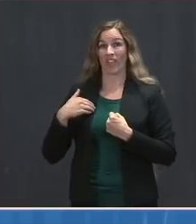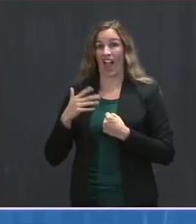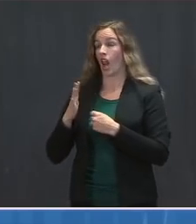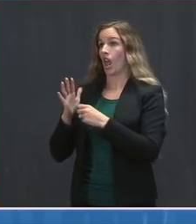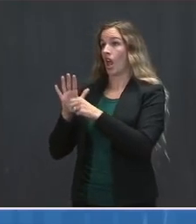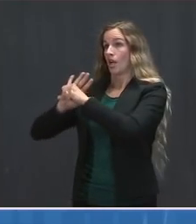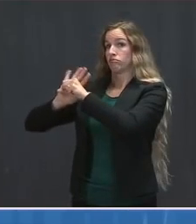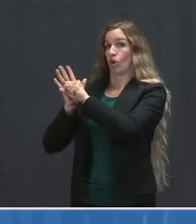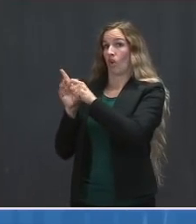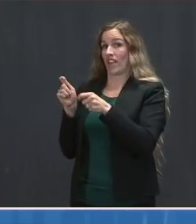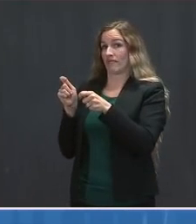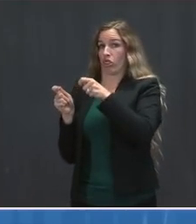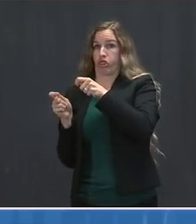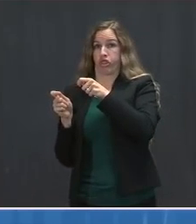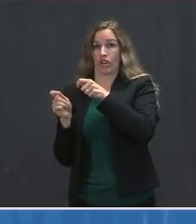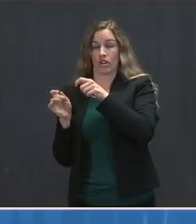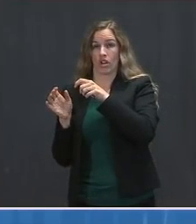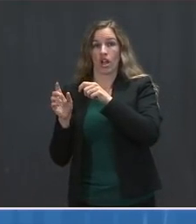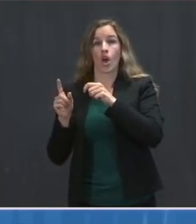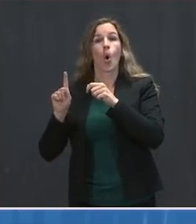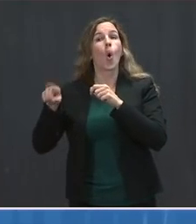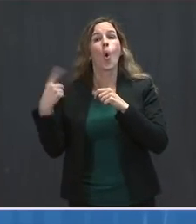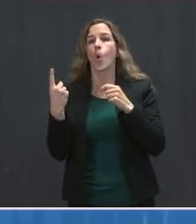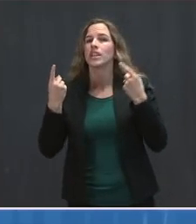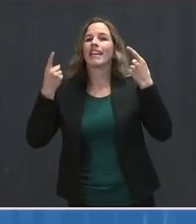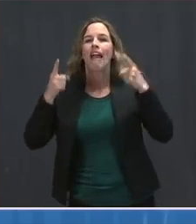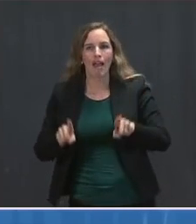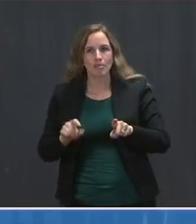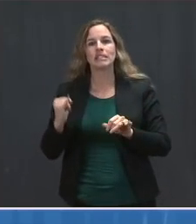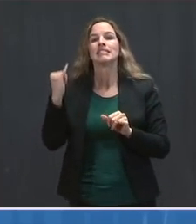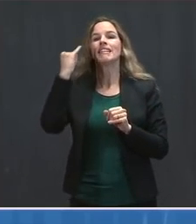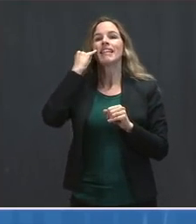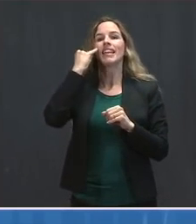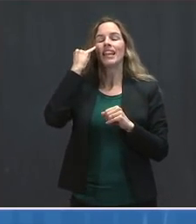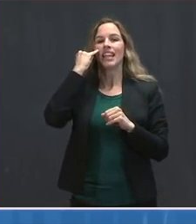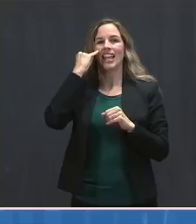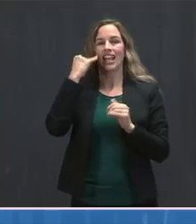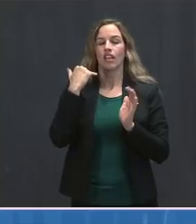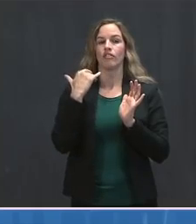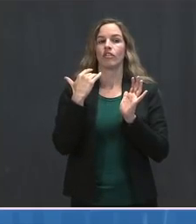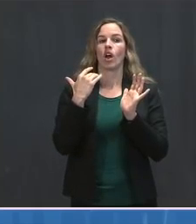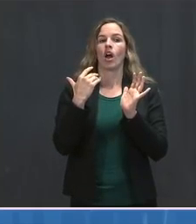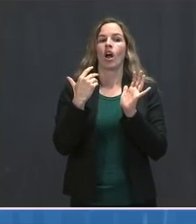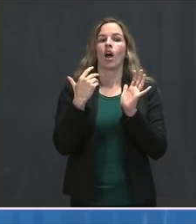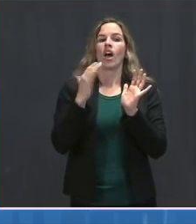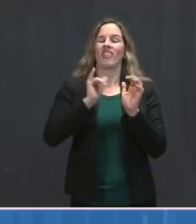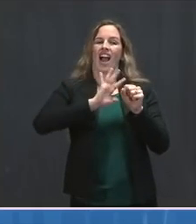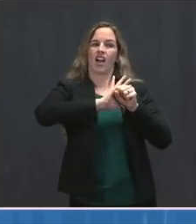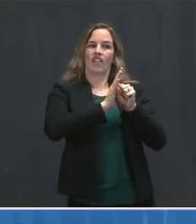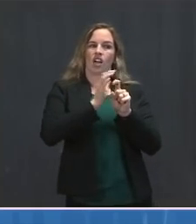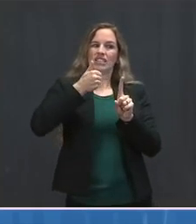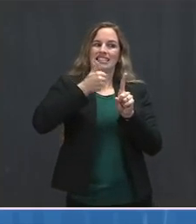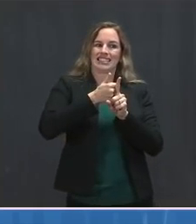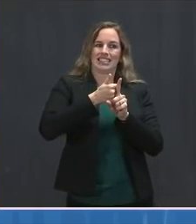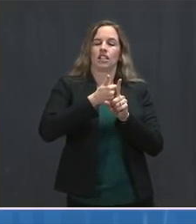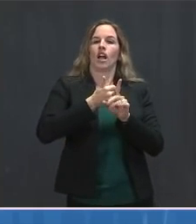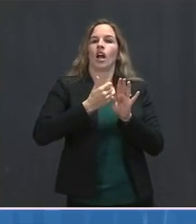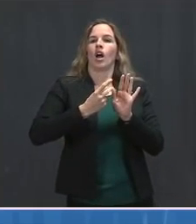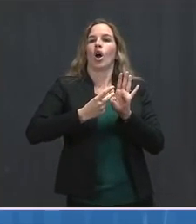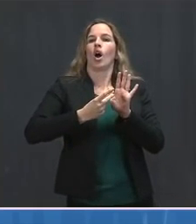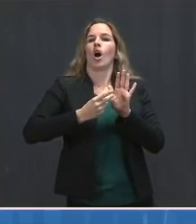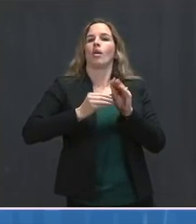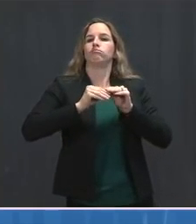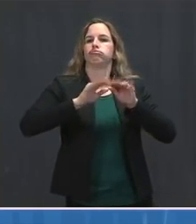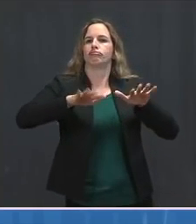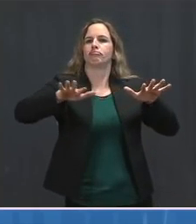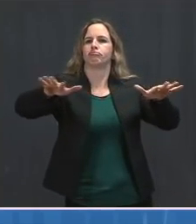occurs only when you have a certain degree of replication of the virus in the community. And that means